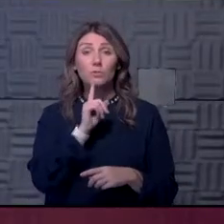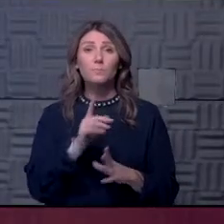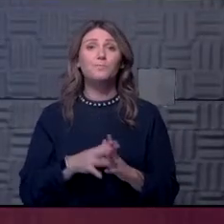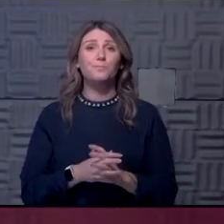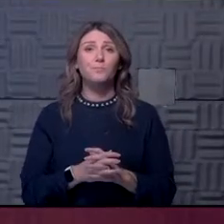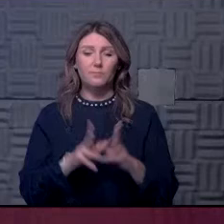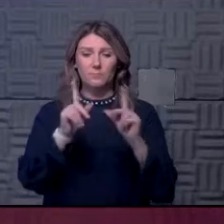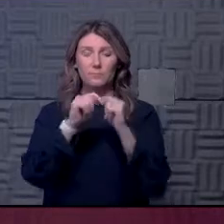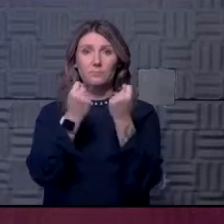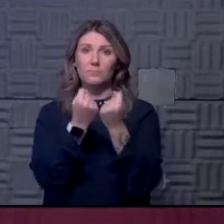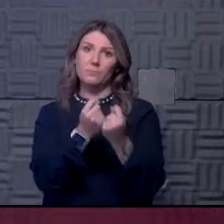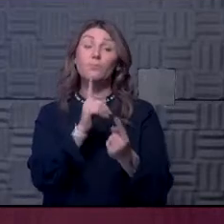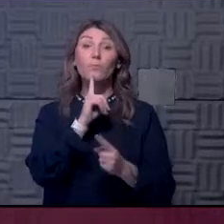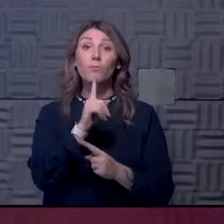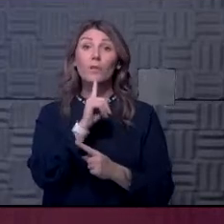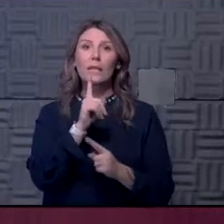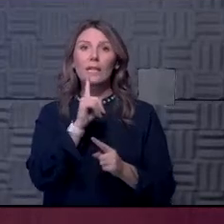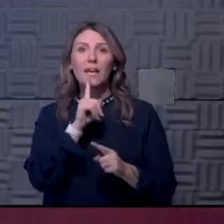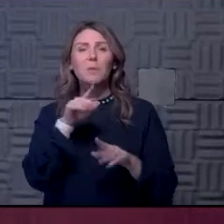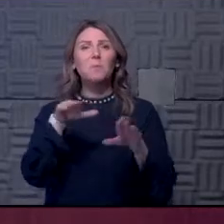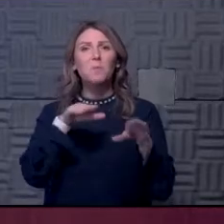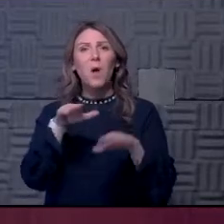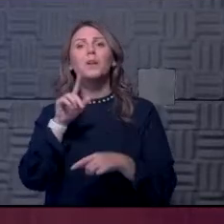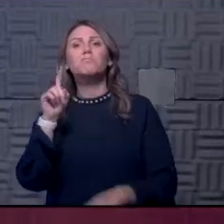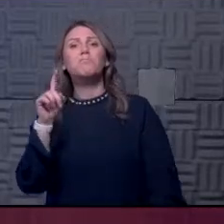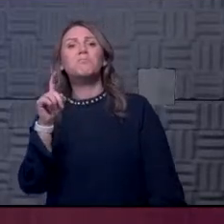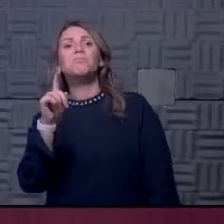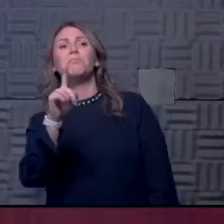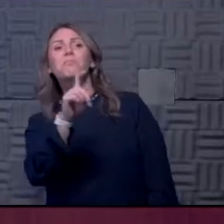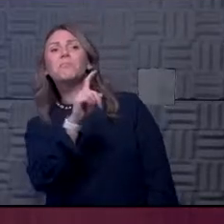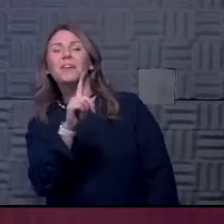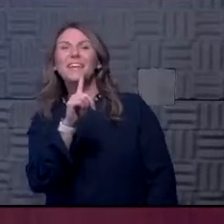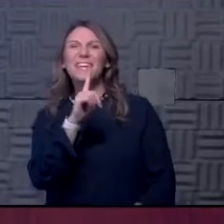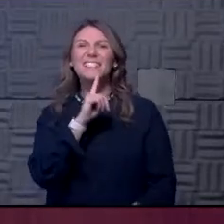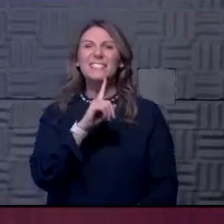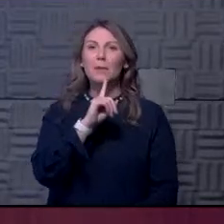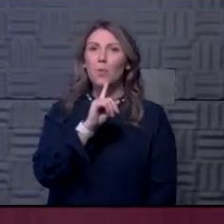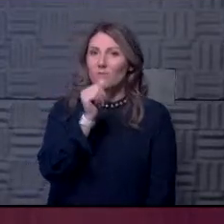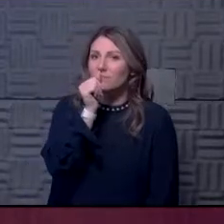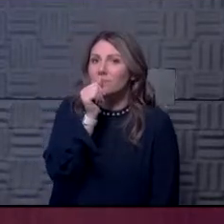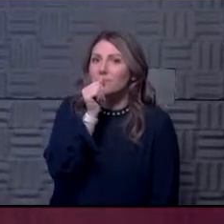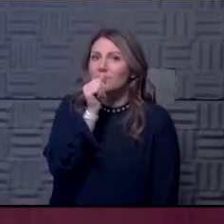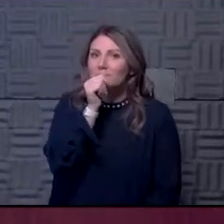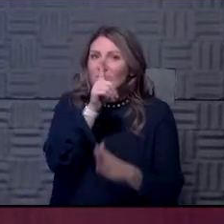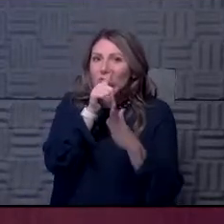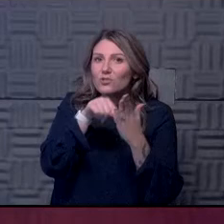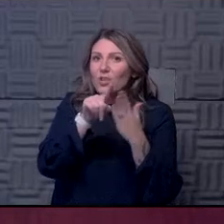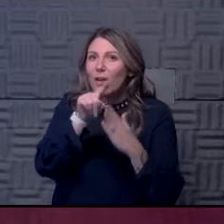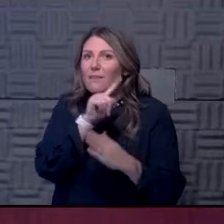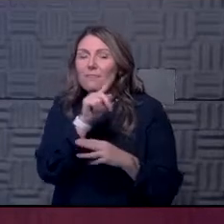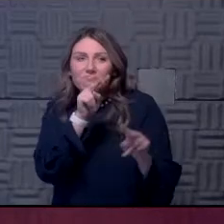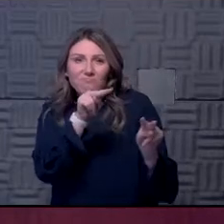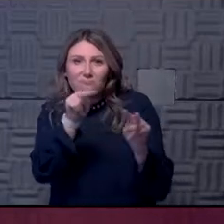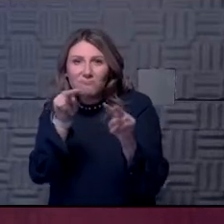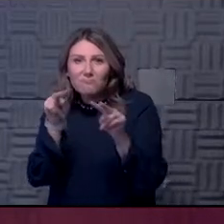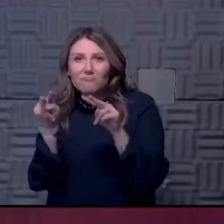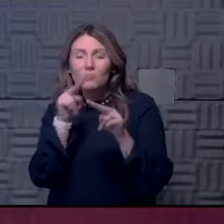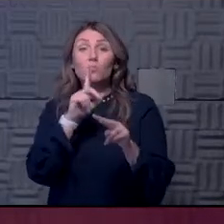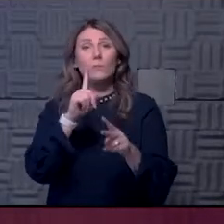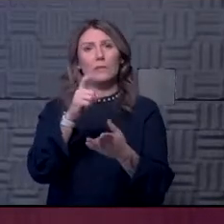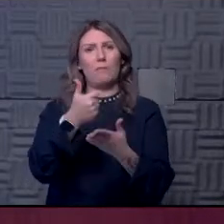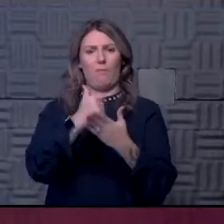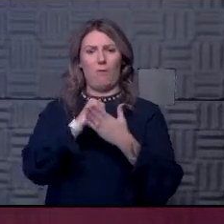you know, the, the team has been sort of walking the campus and the facilities, secret shopping, if you will, uh, just to, to really help us